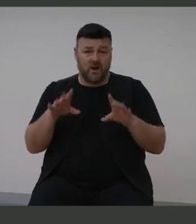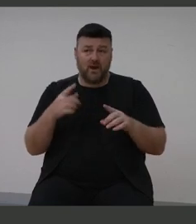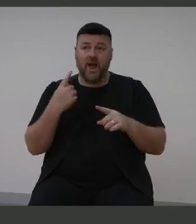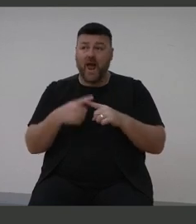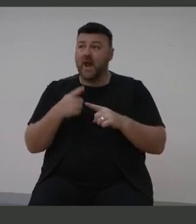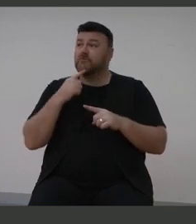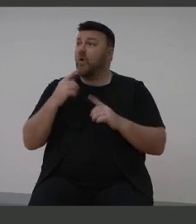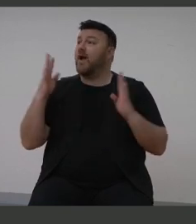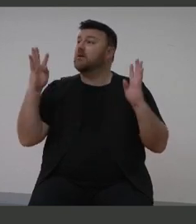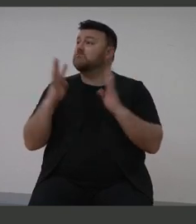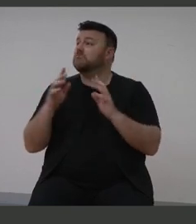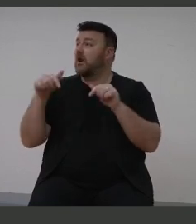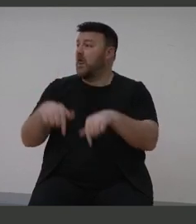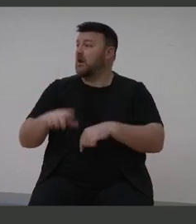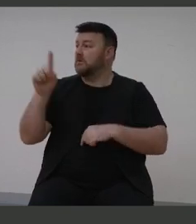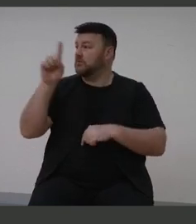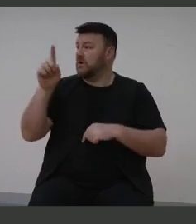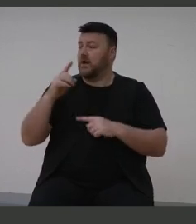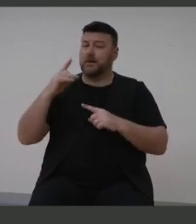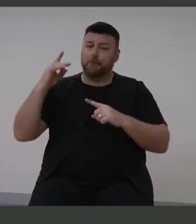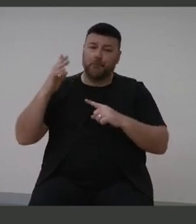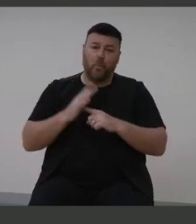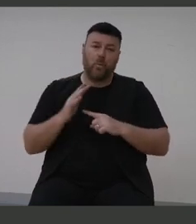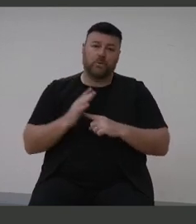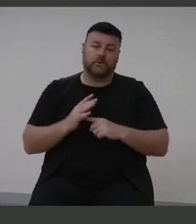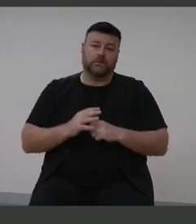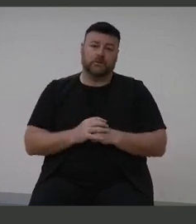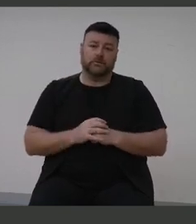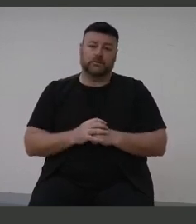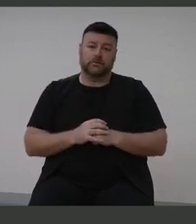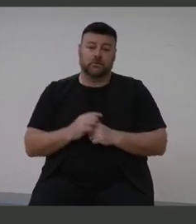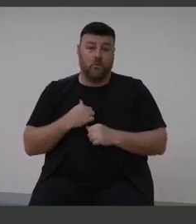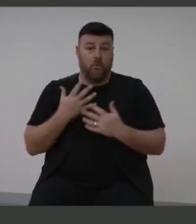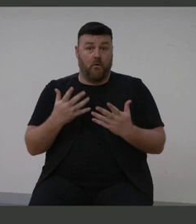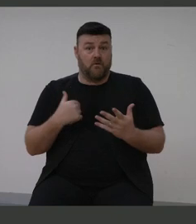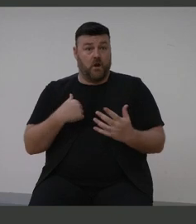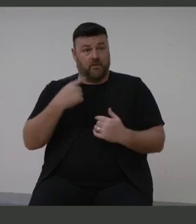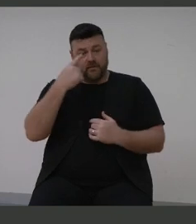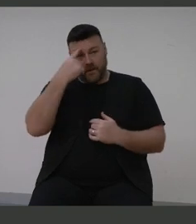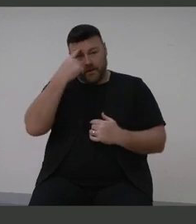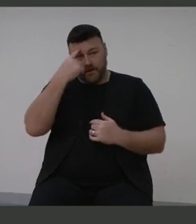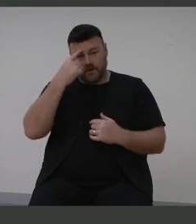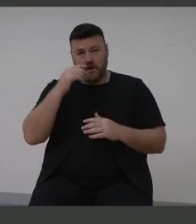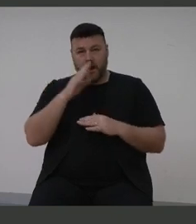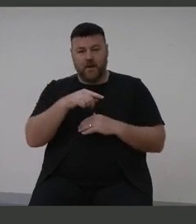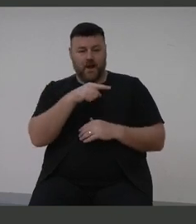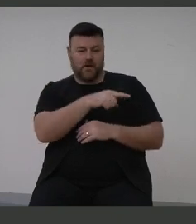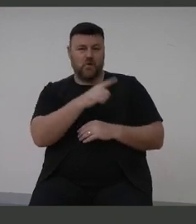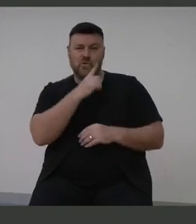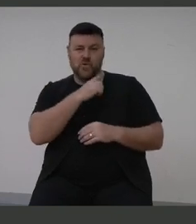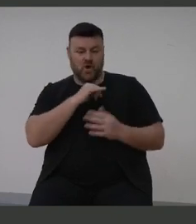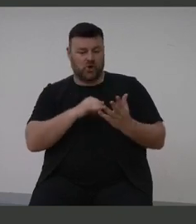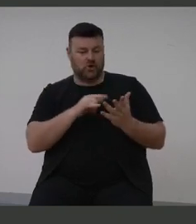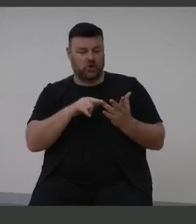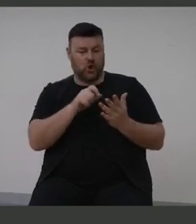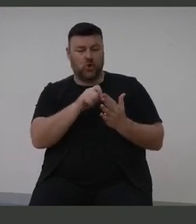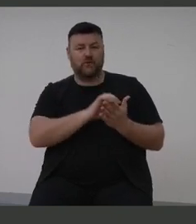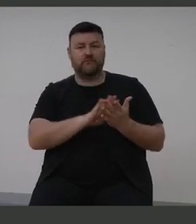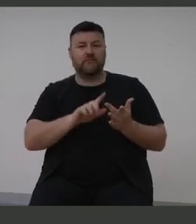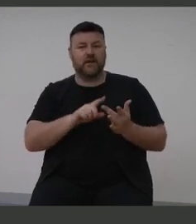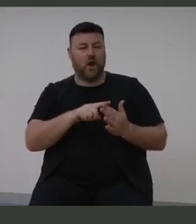this are so important. Because I often think about Sophie and what her life would be like